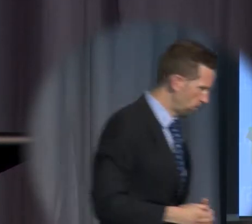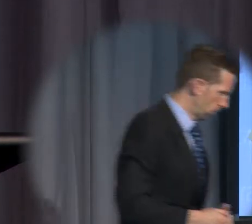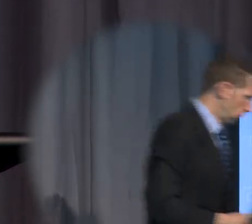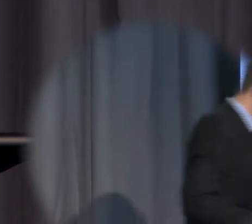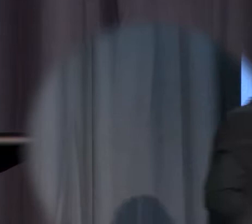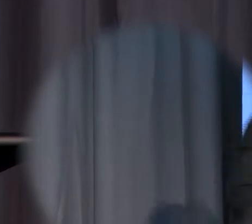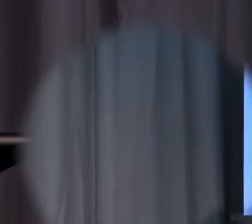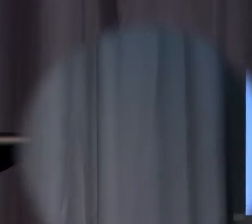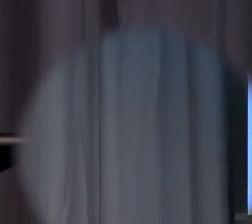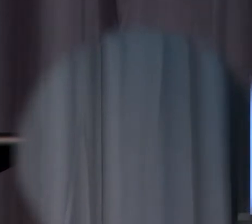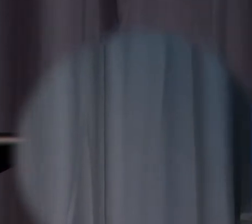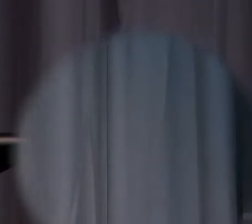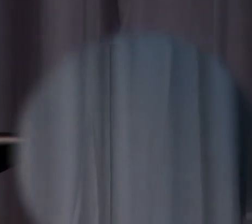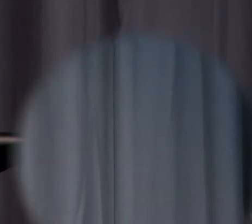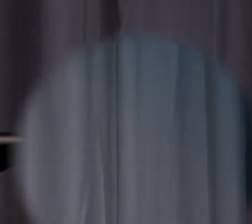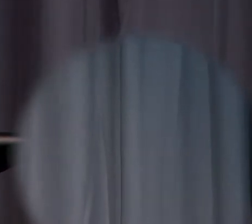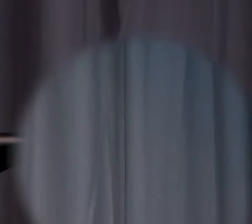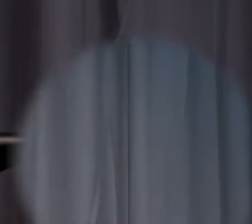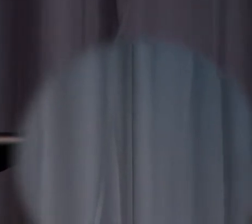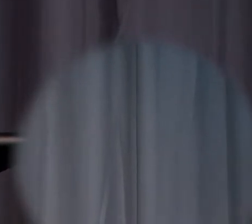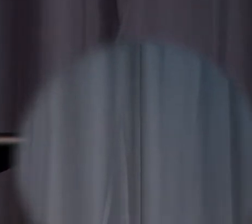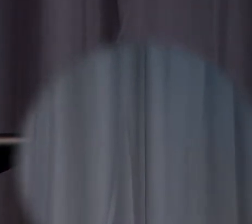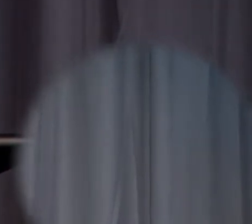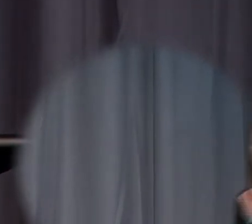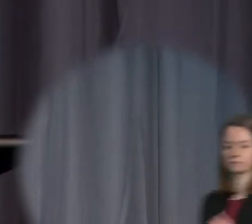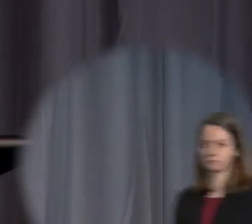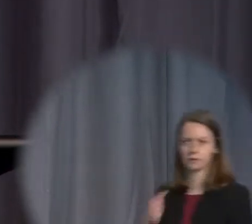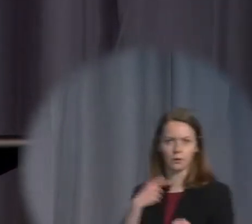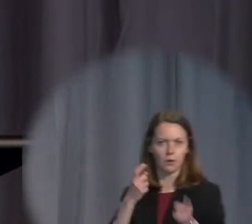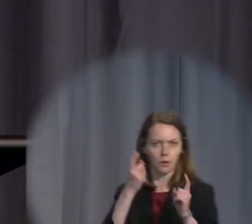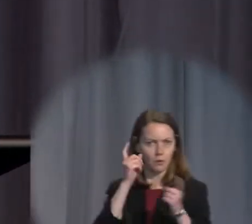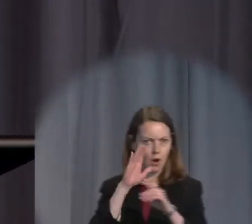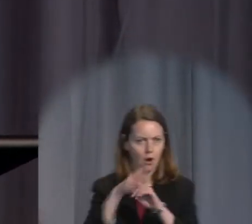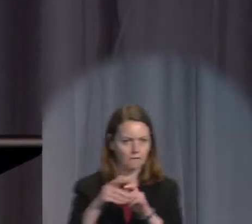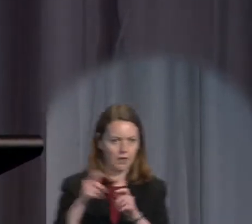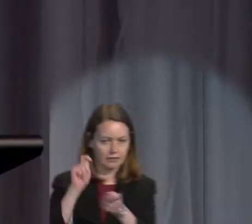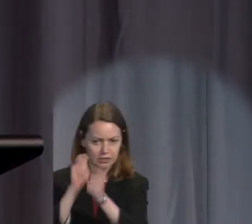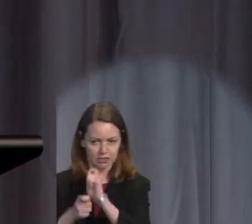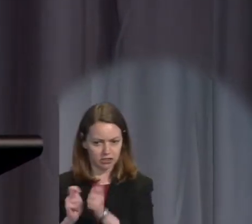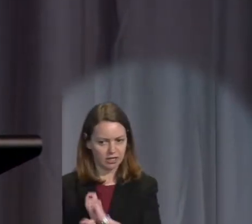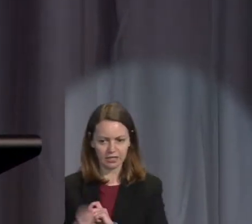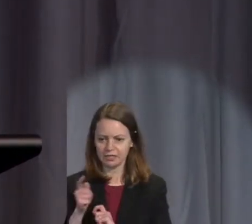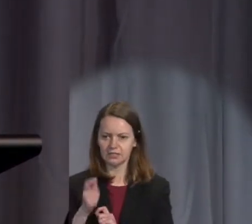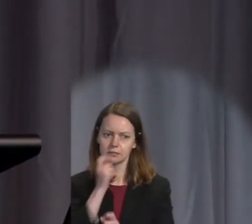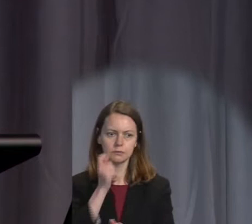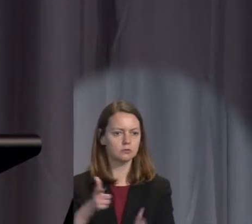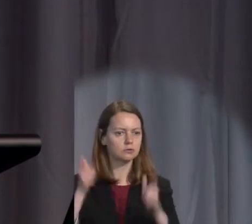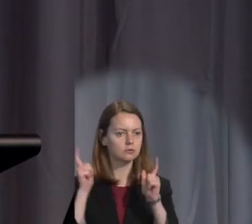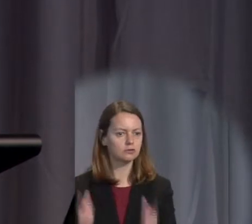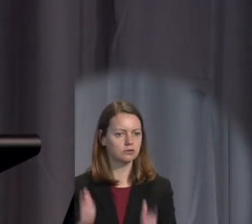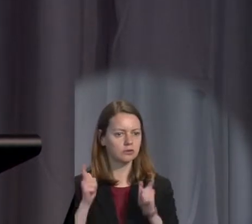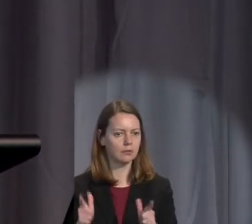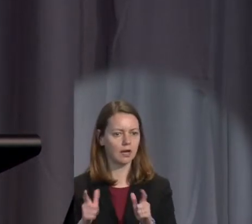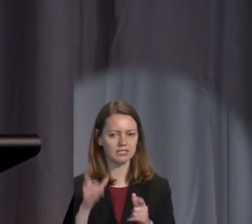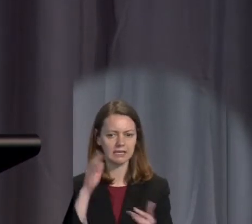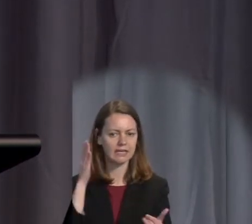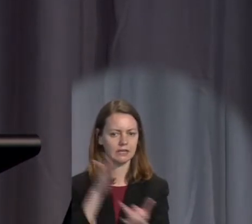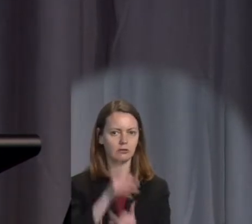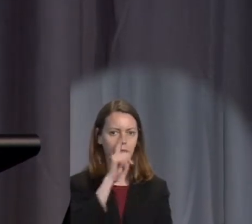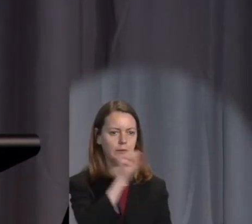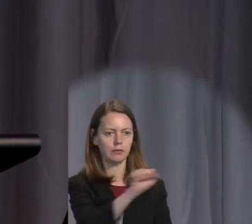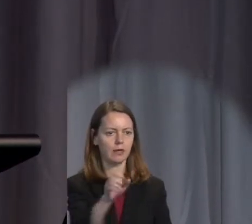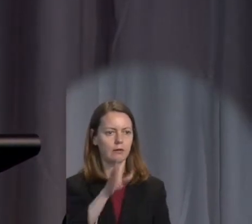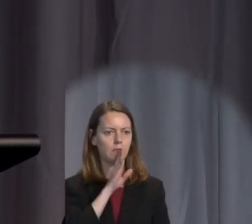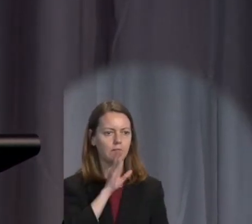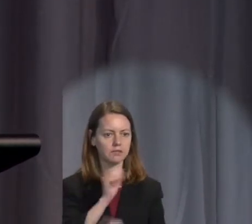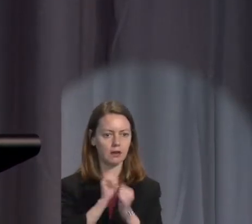that the amendments are a sledgehammer to crack a nut. They're often an overreach that invades privacy and impedes